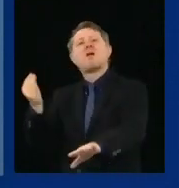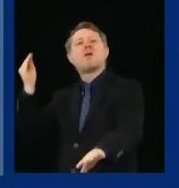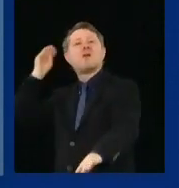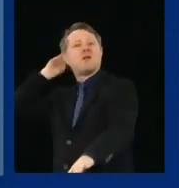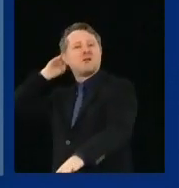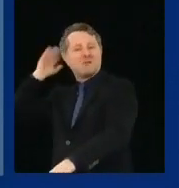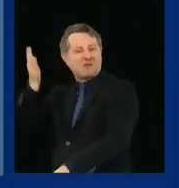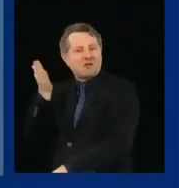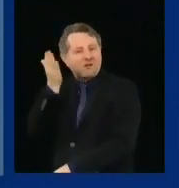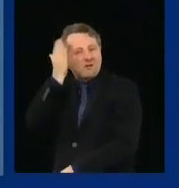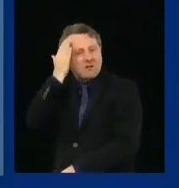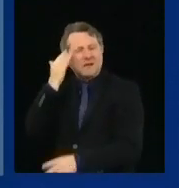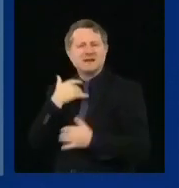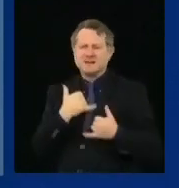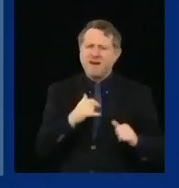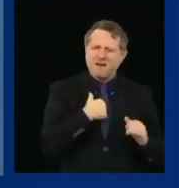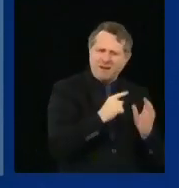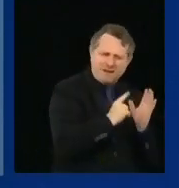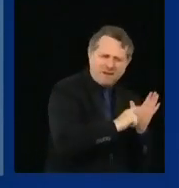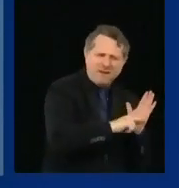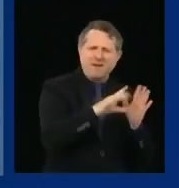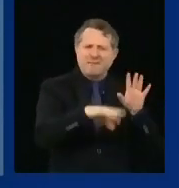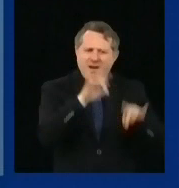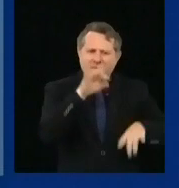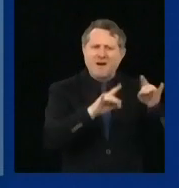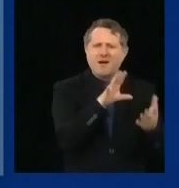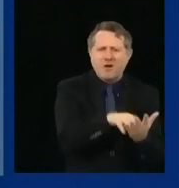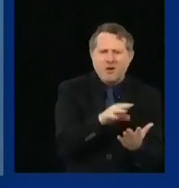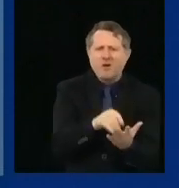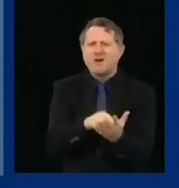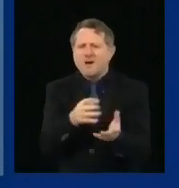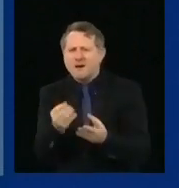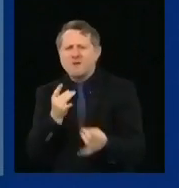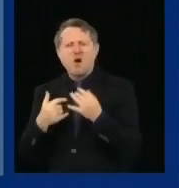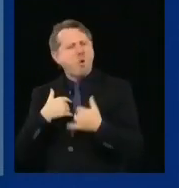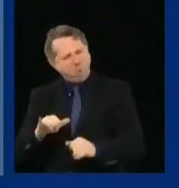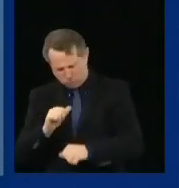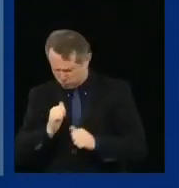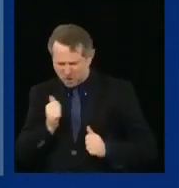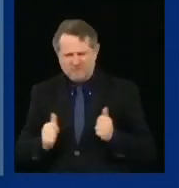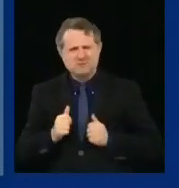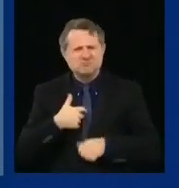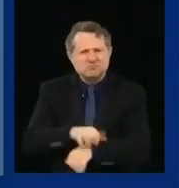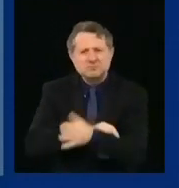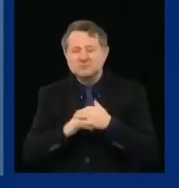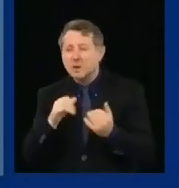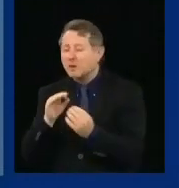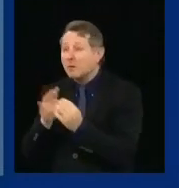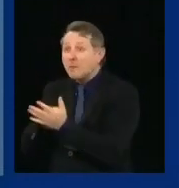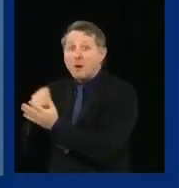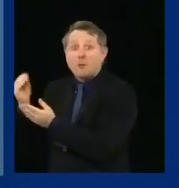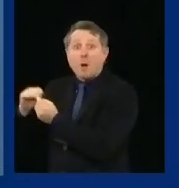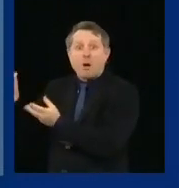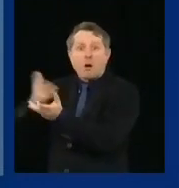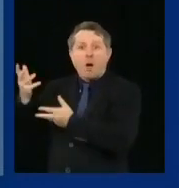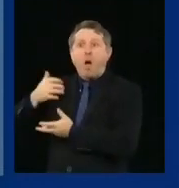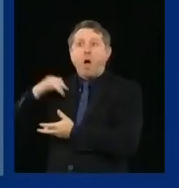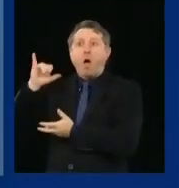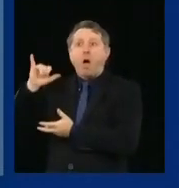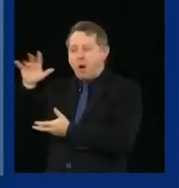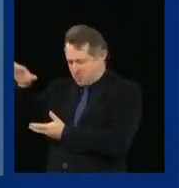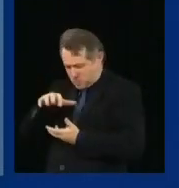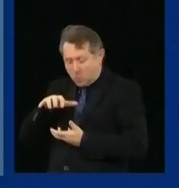very aggressively. The more we know, the more we'll communicate. For now, everything we know is on that